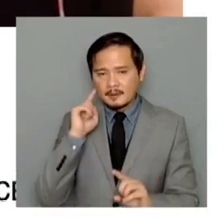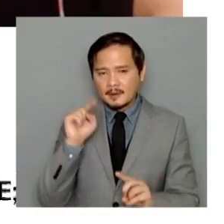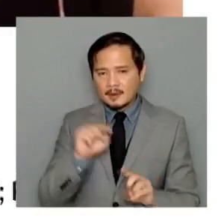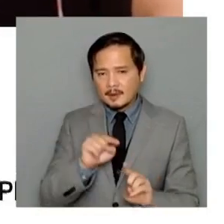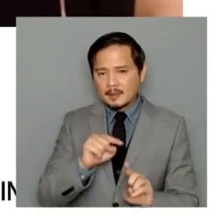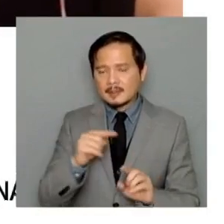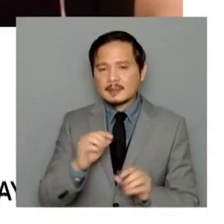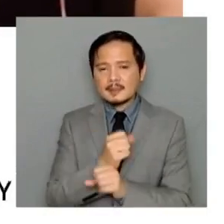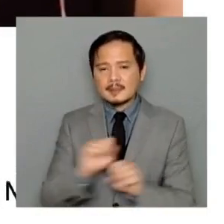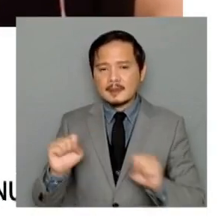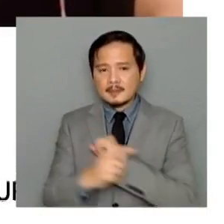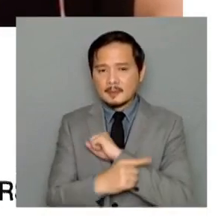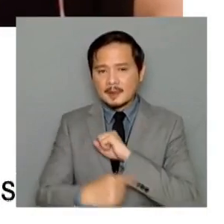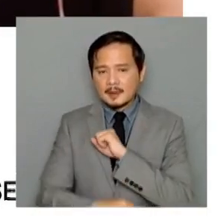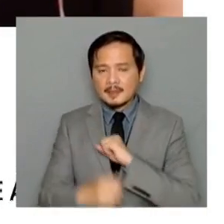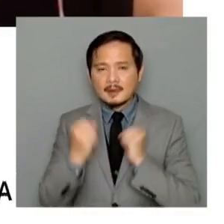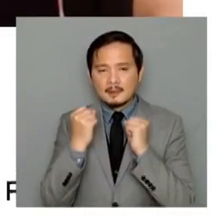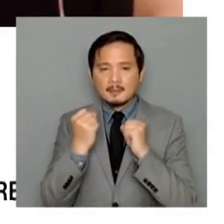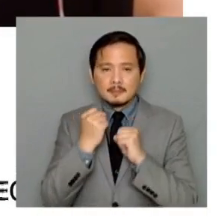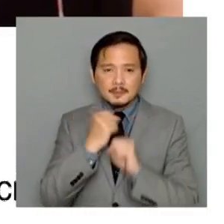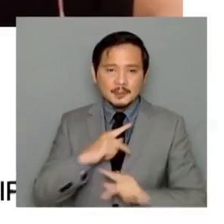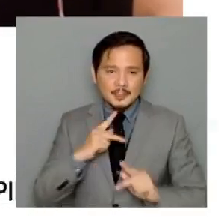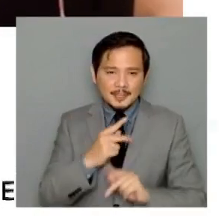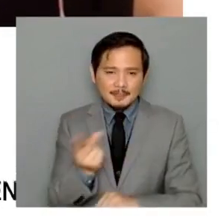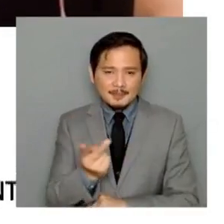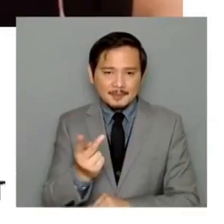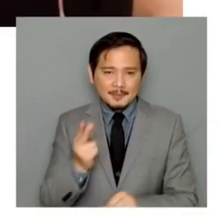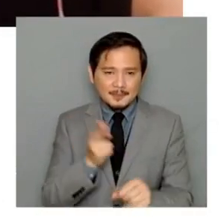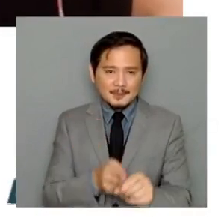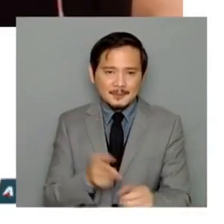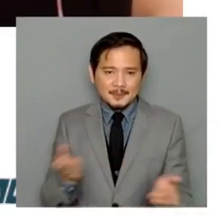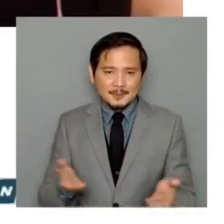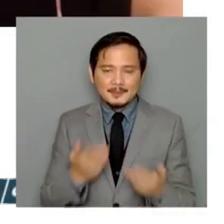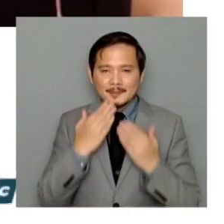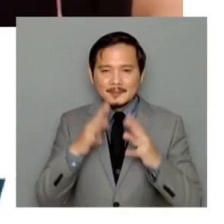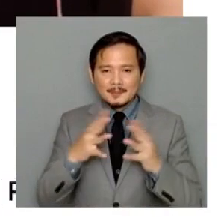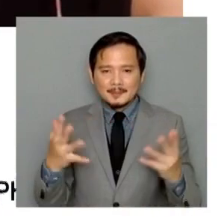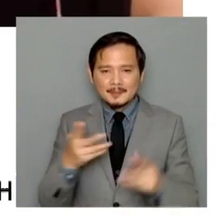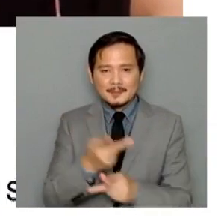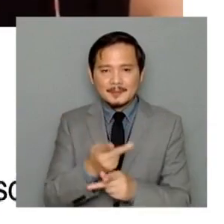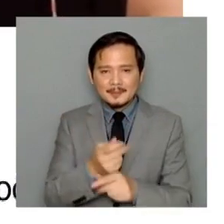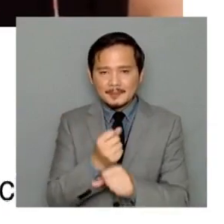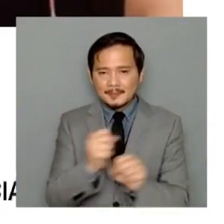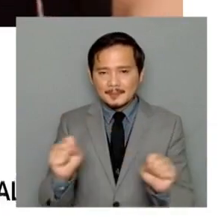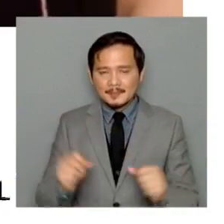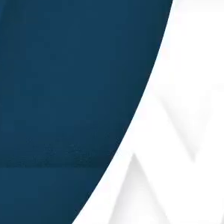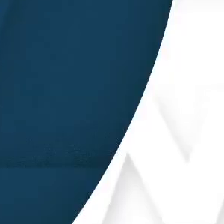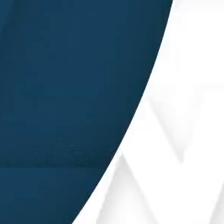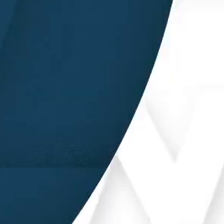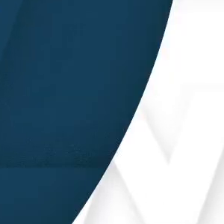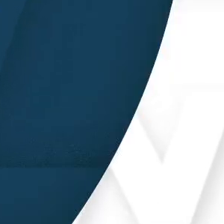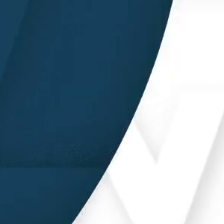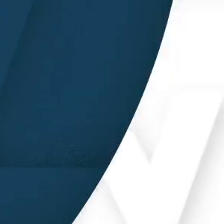Appreciate you both joining me today on the program. Thanks again. Take care and keep safe, guys. Thank you.